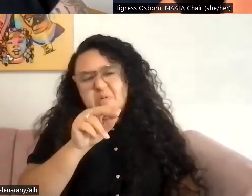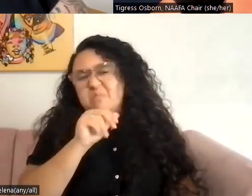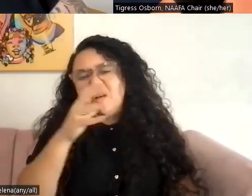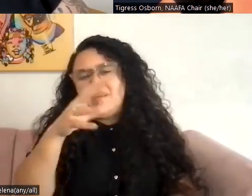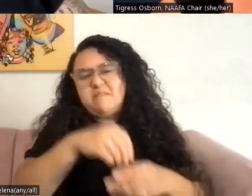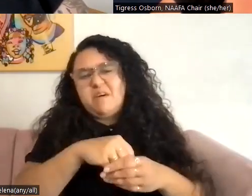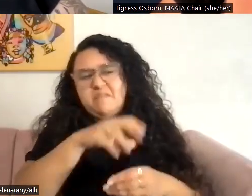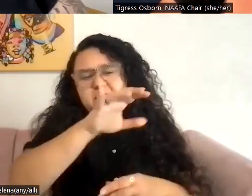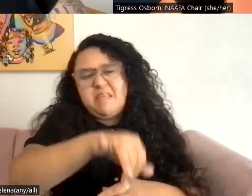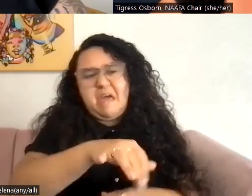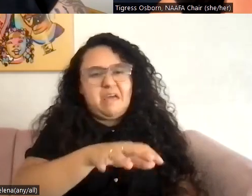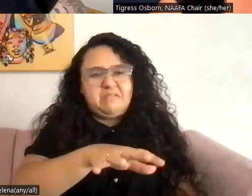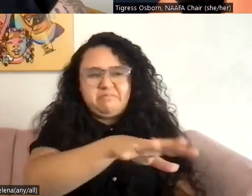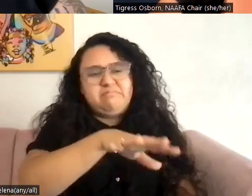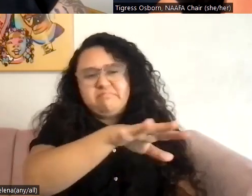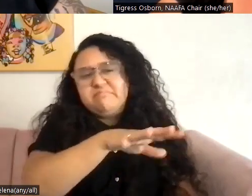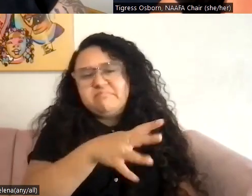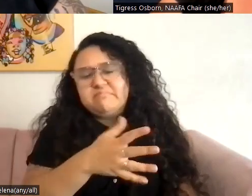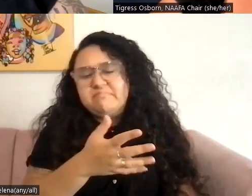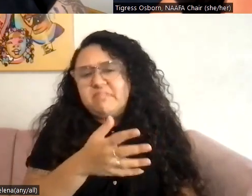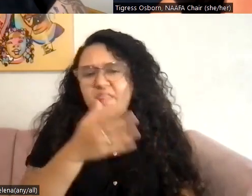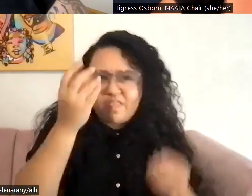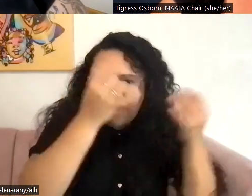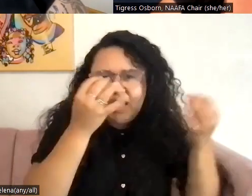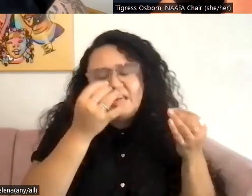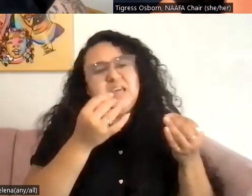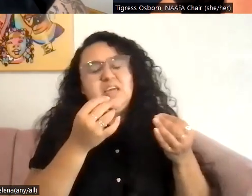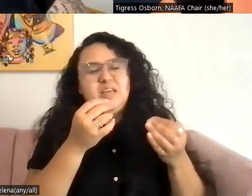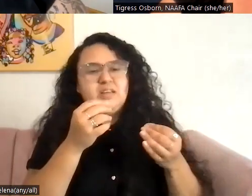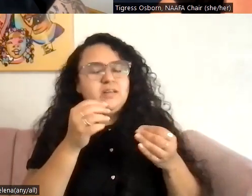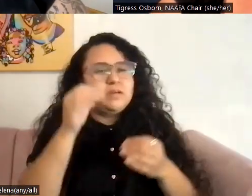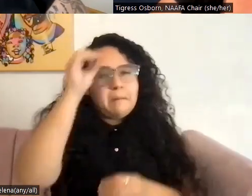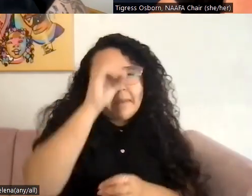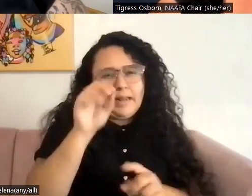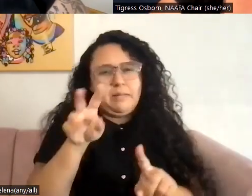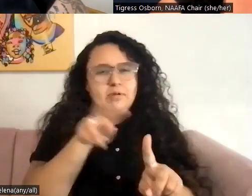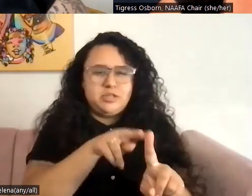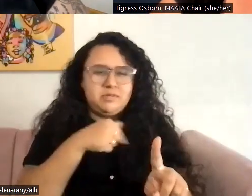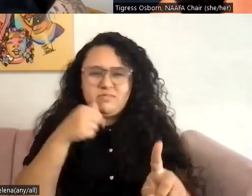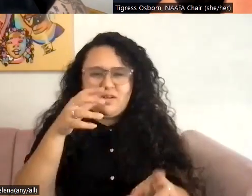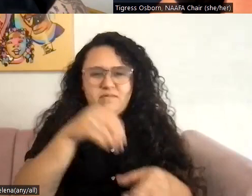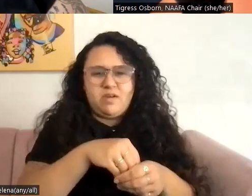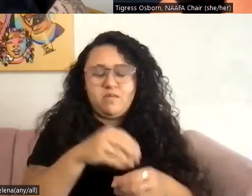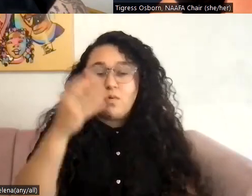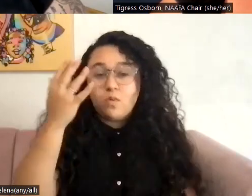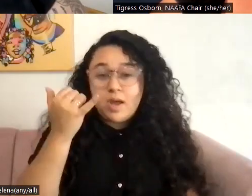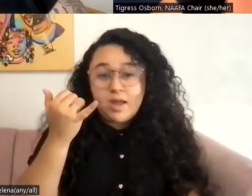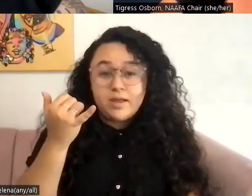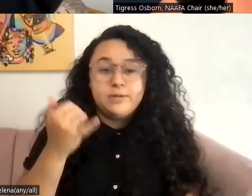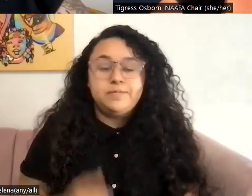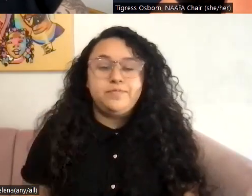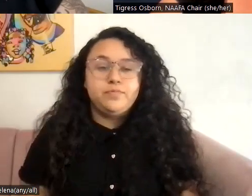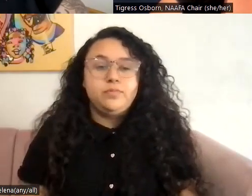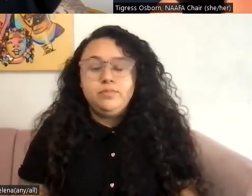participate in that because the thing